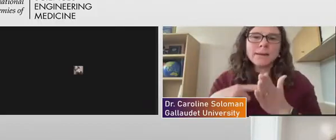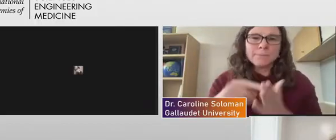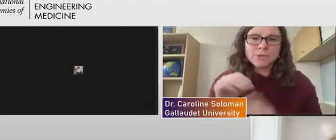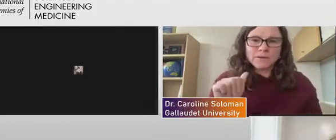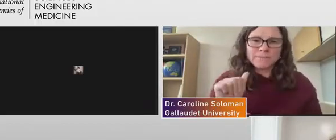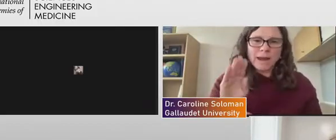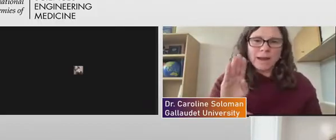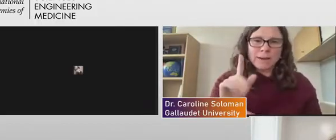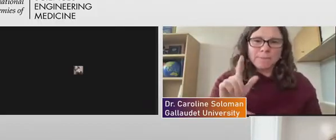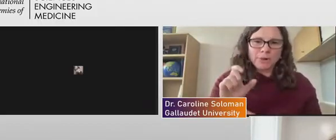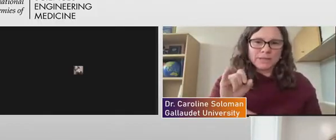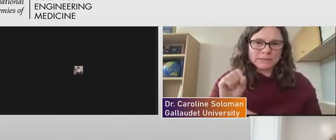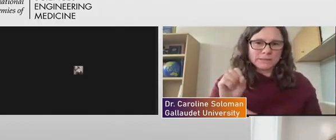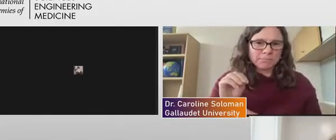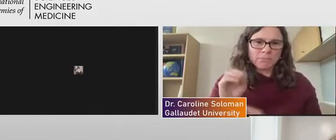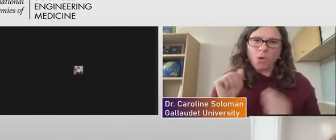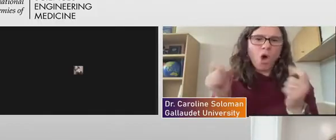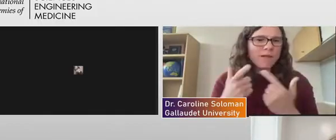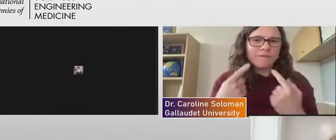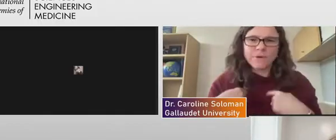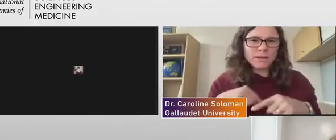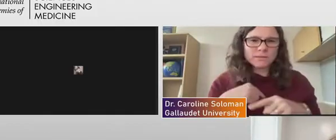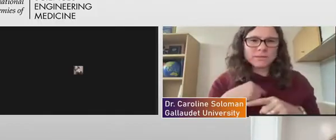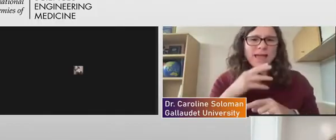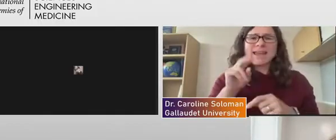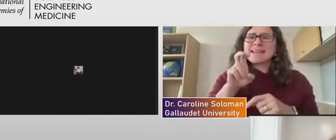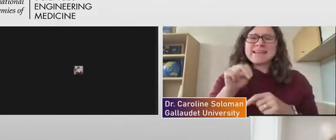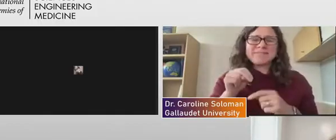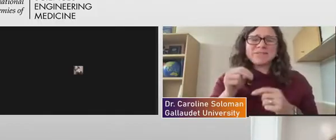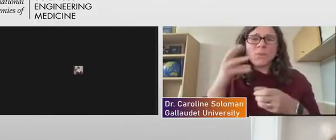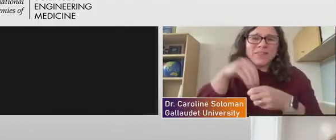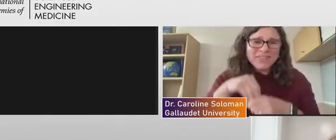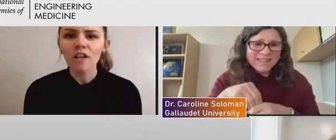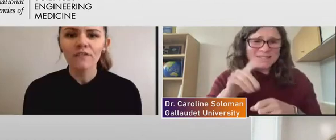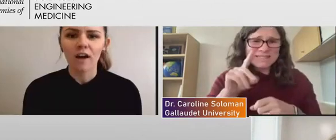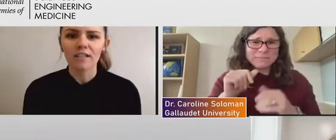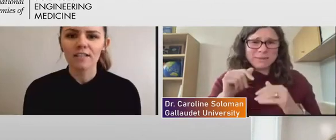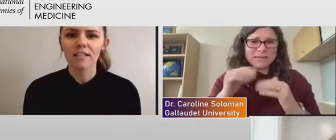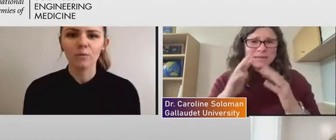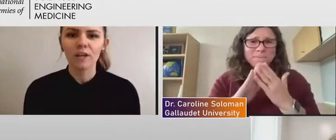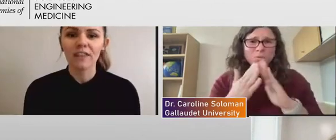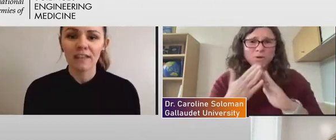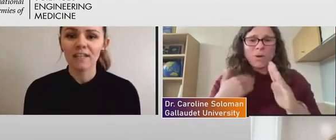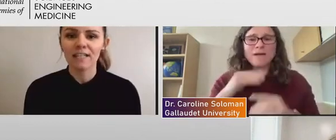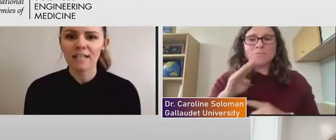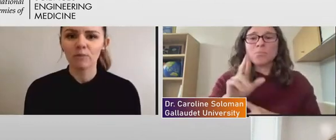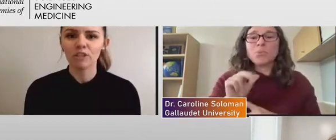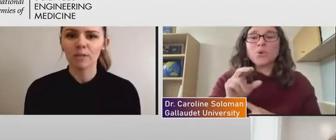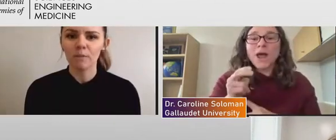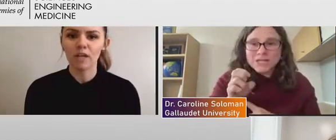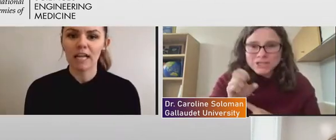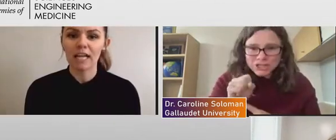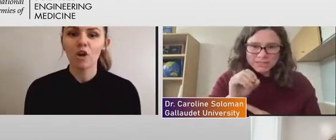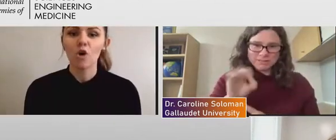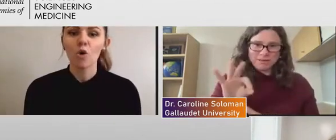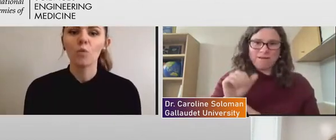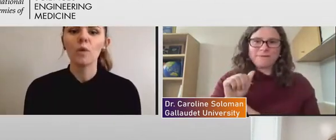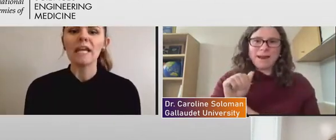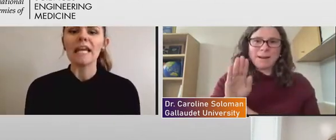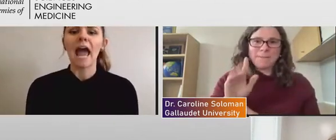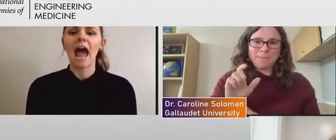individual stories. Kind of an example of ableism. All of us within the disabled community,